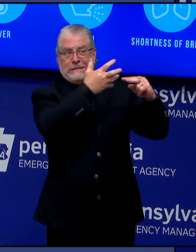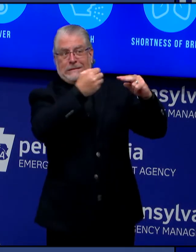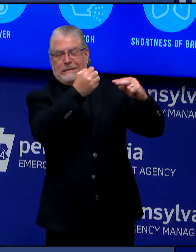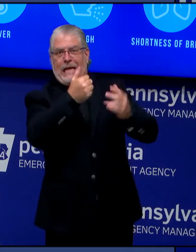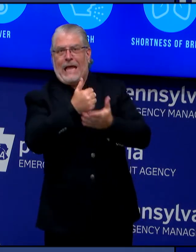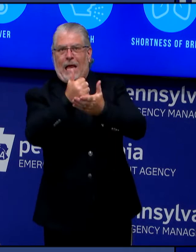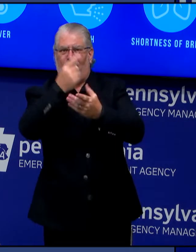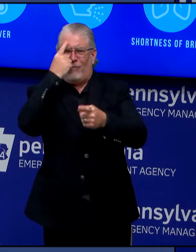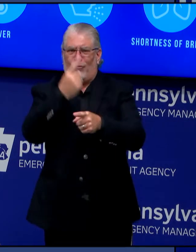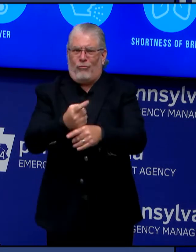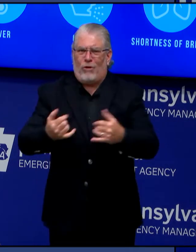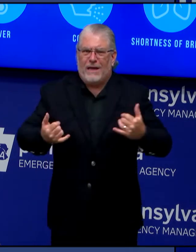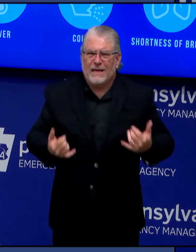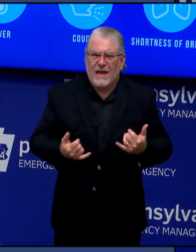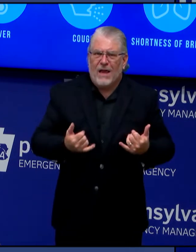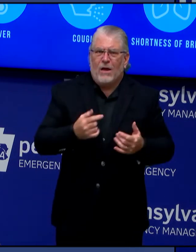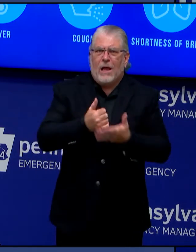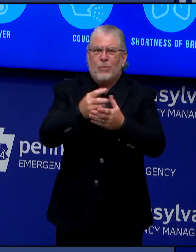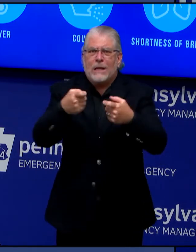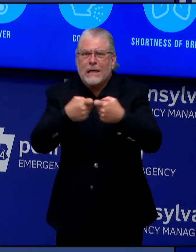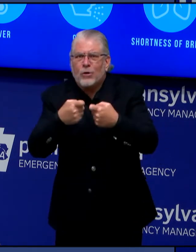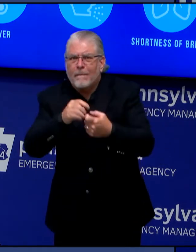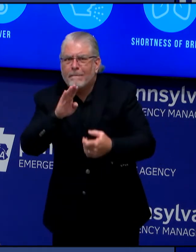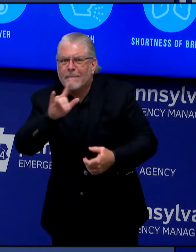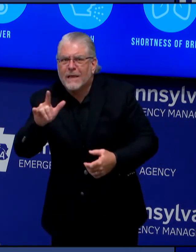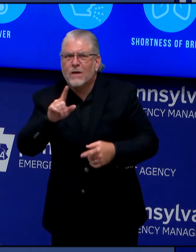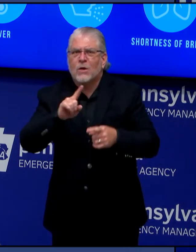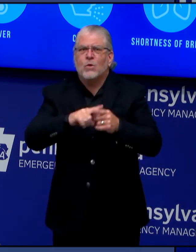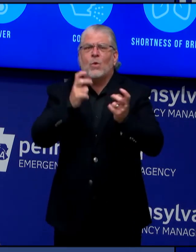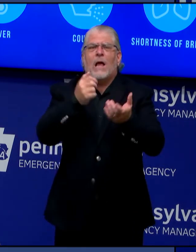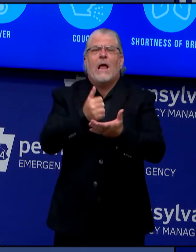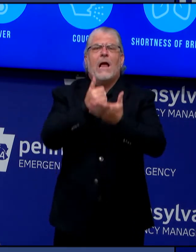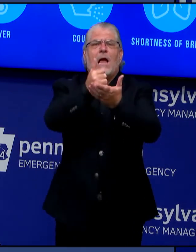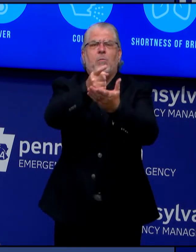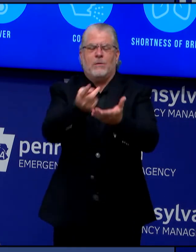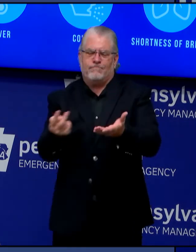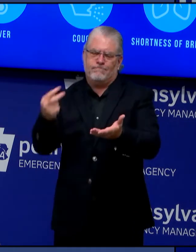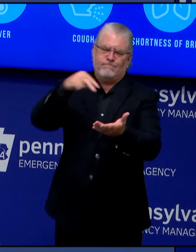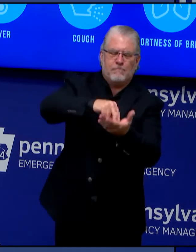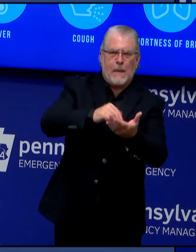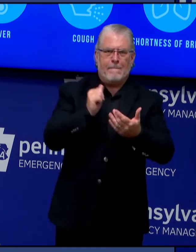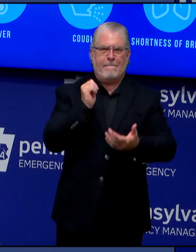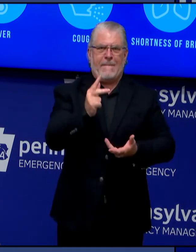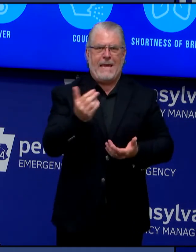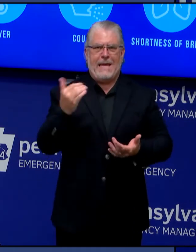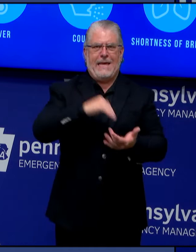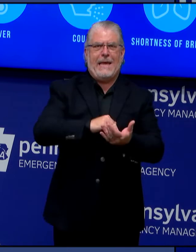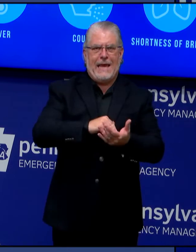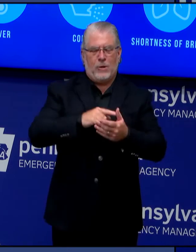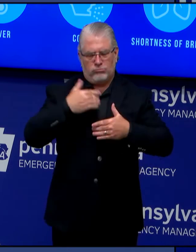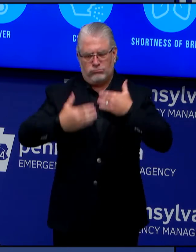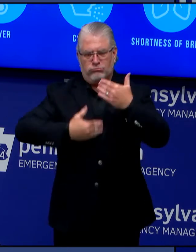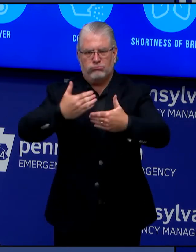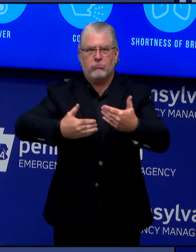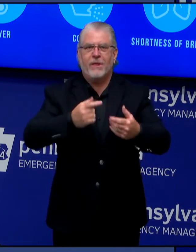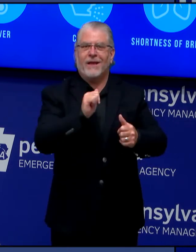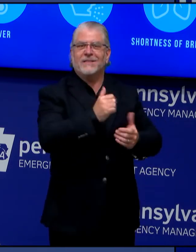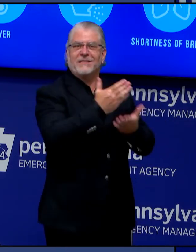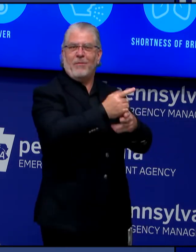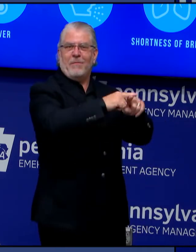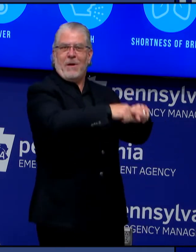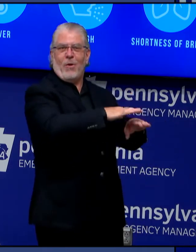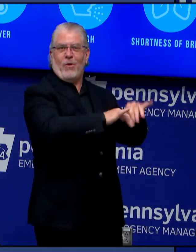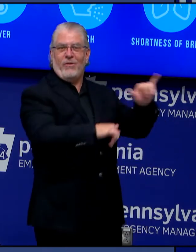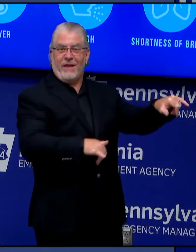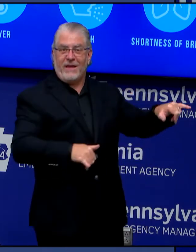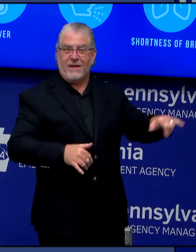These are things that we all need. Applying for a public assistance program during a time of crisis is an act of advocacy